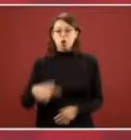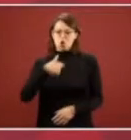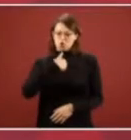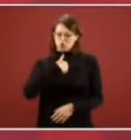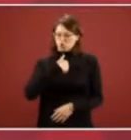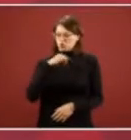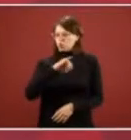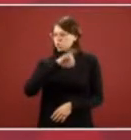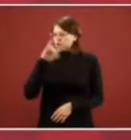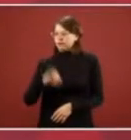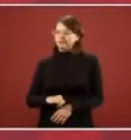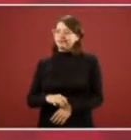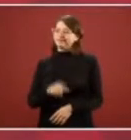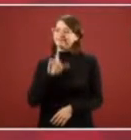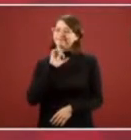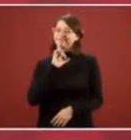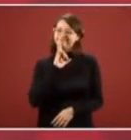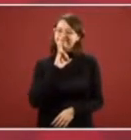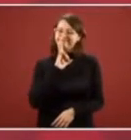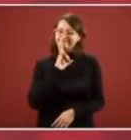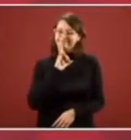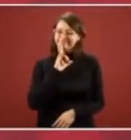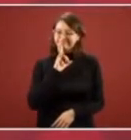i don't behave in that manner